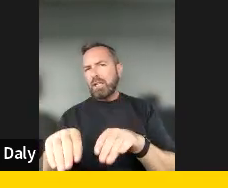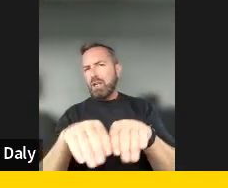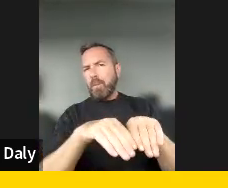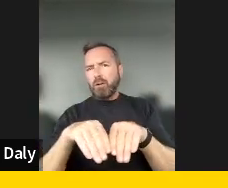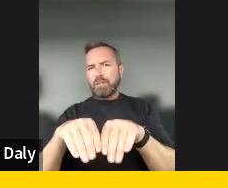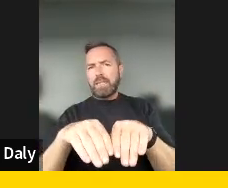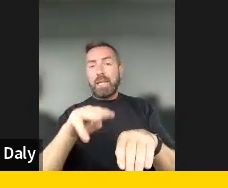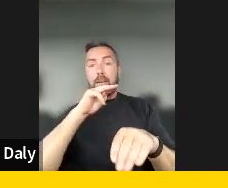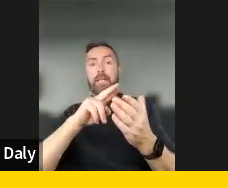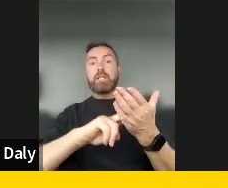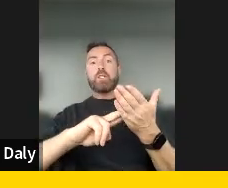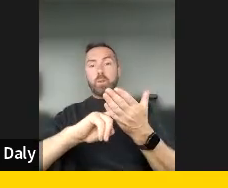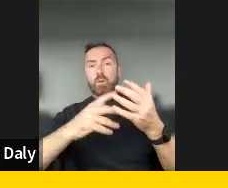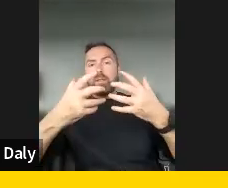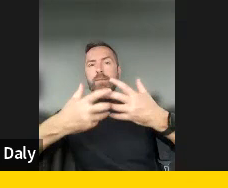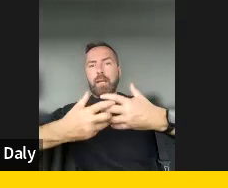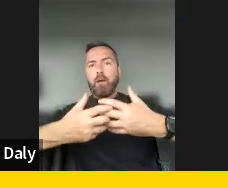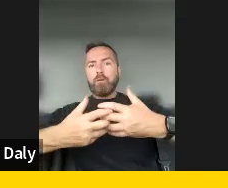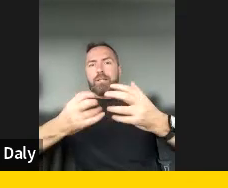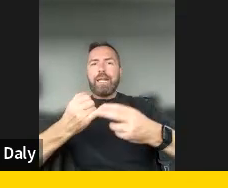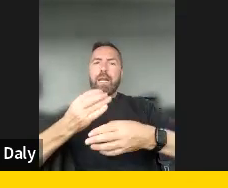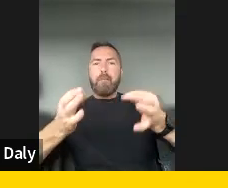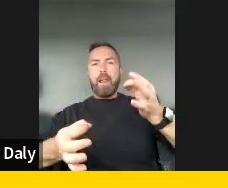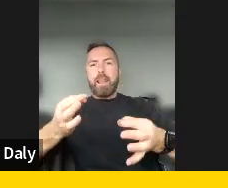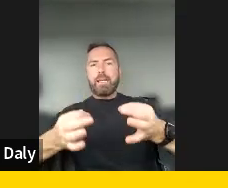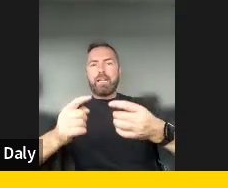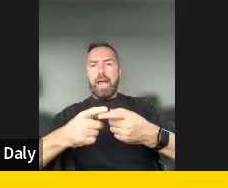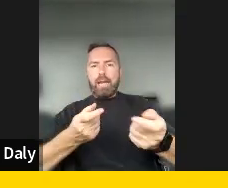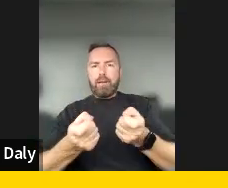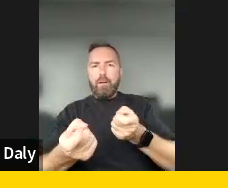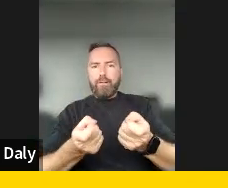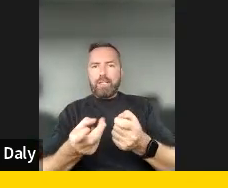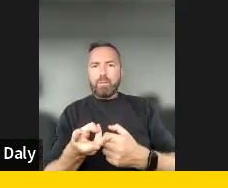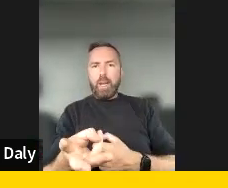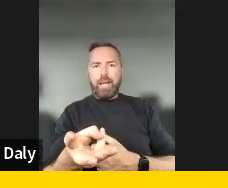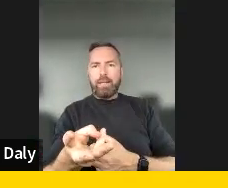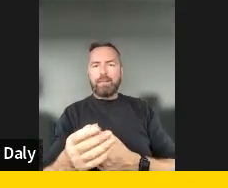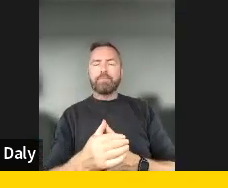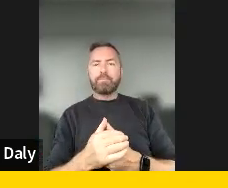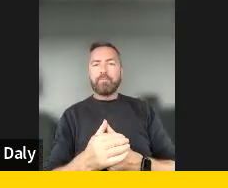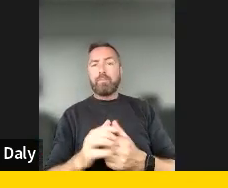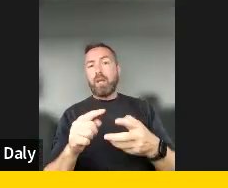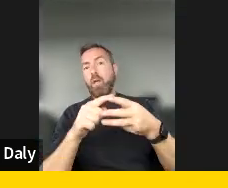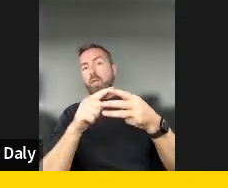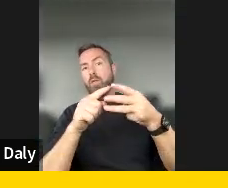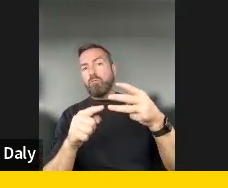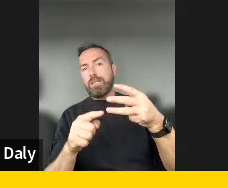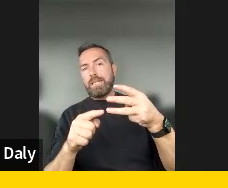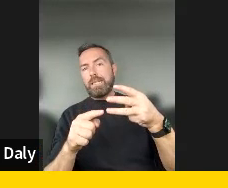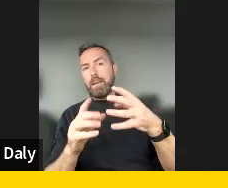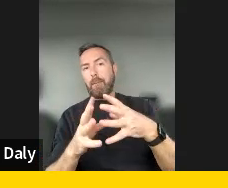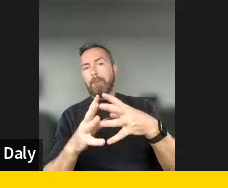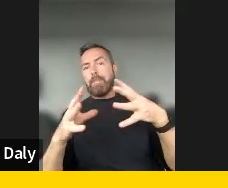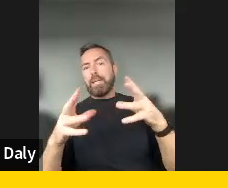technology in political and governance processes. There are mainly three big topics,